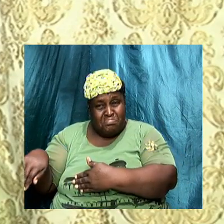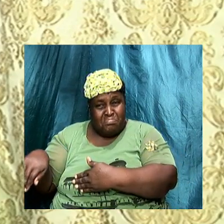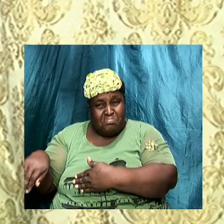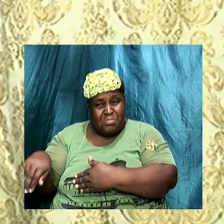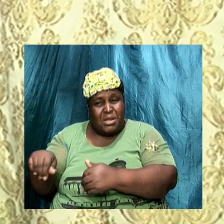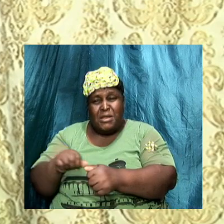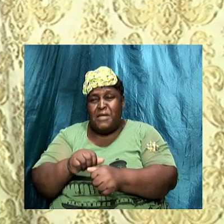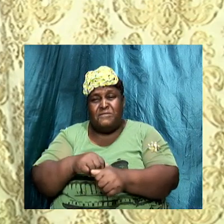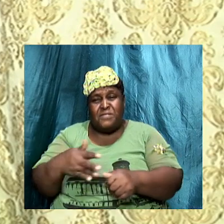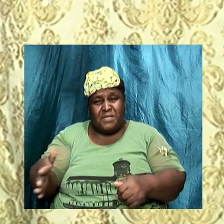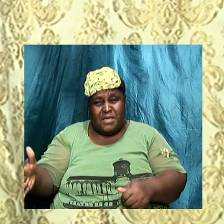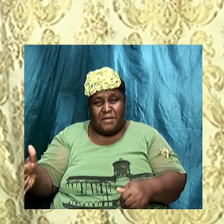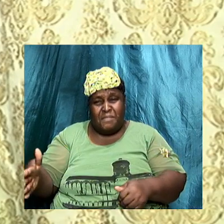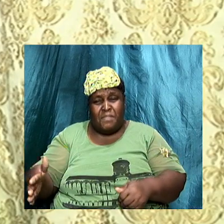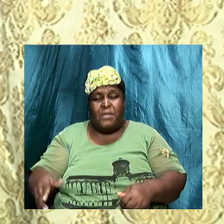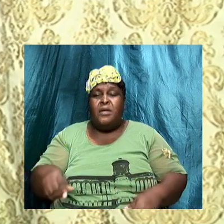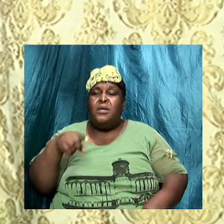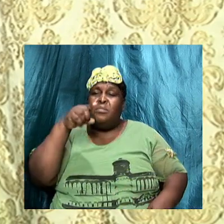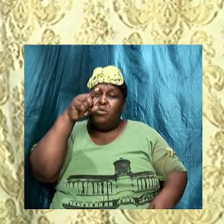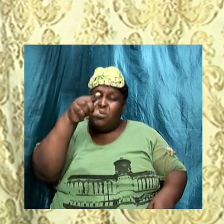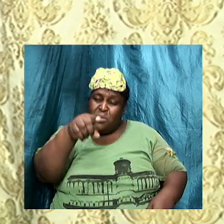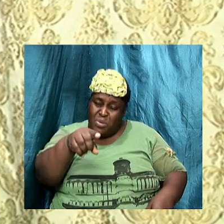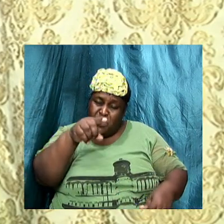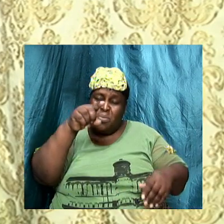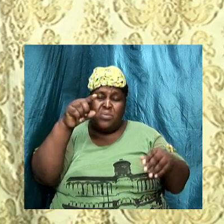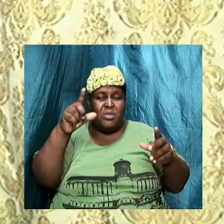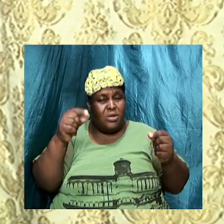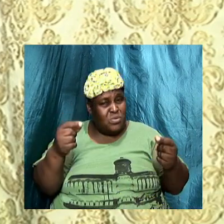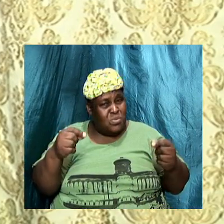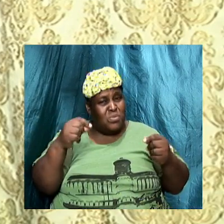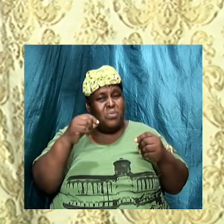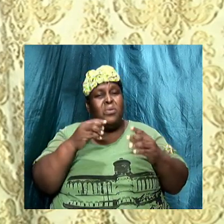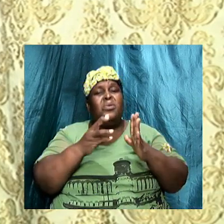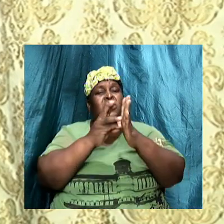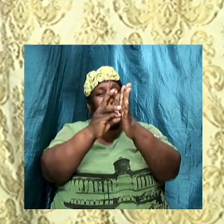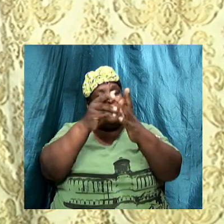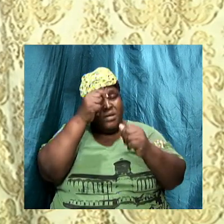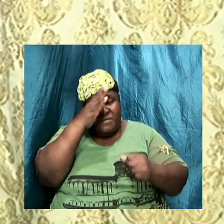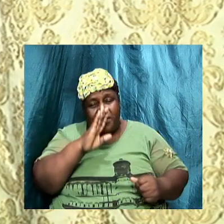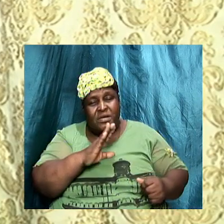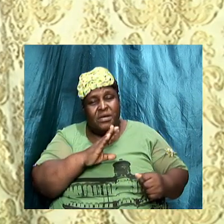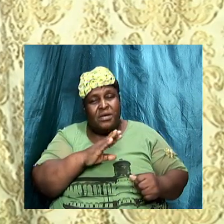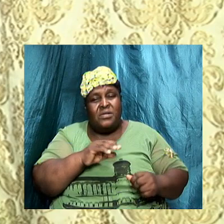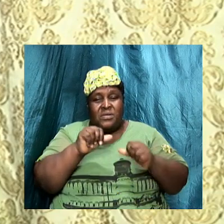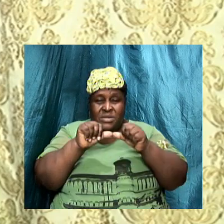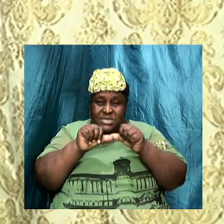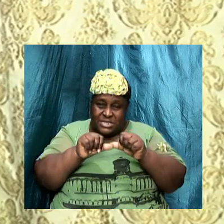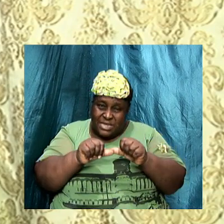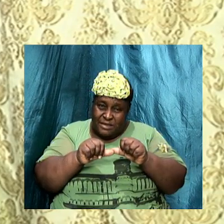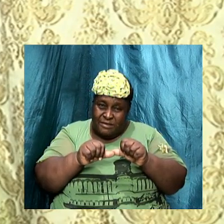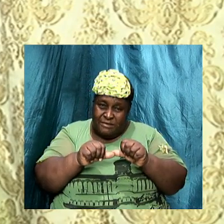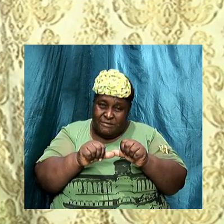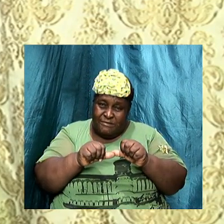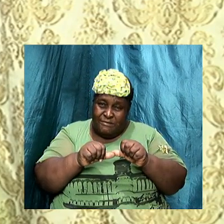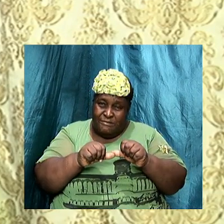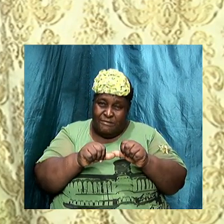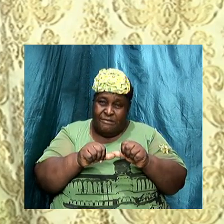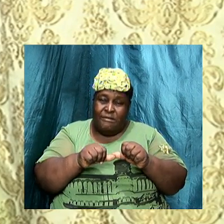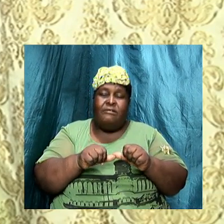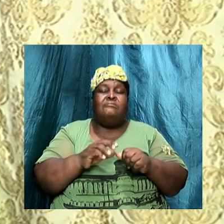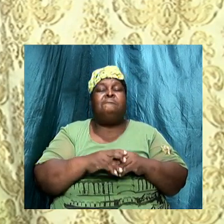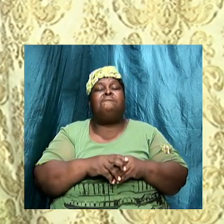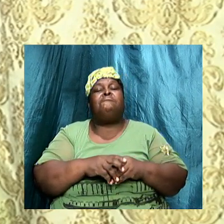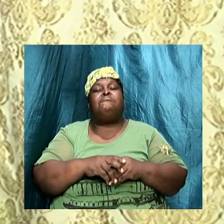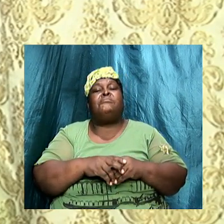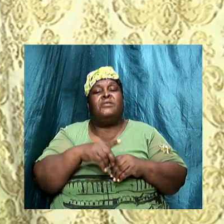the earth. But he that doeth the will of God, the Bible says, abide it forever. I want to implore again